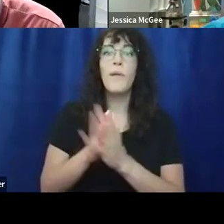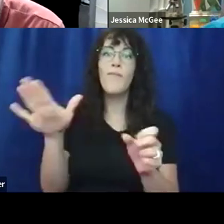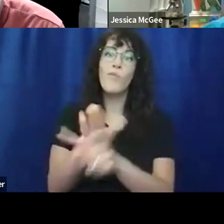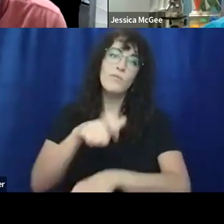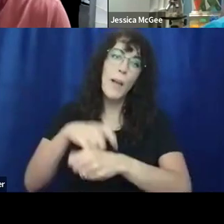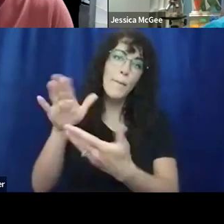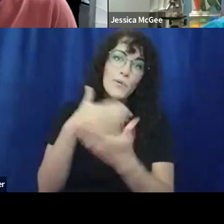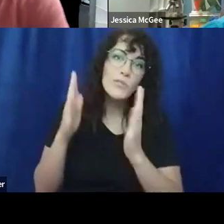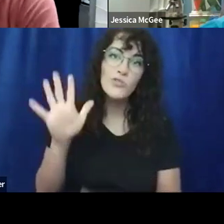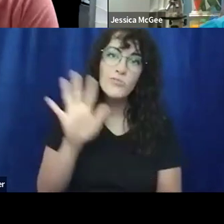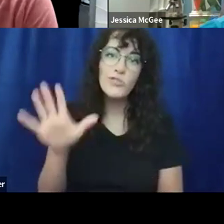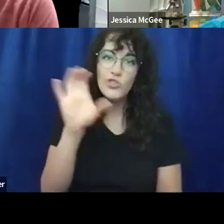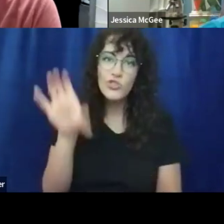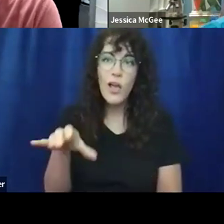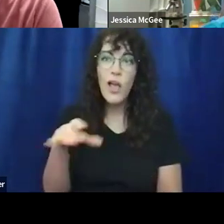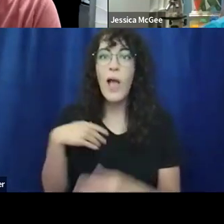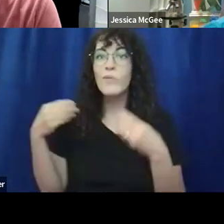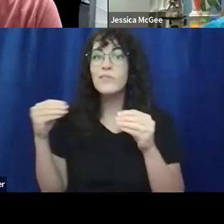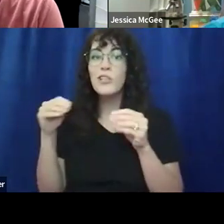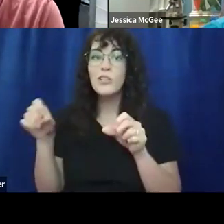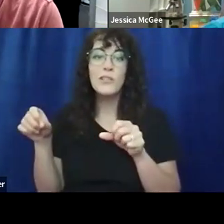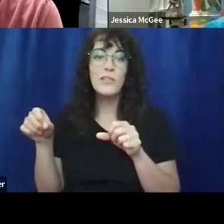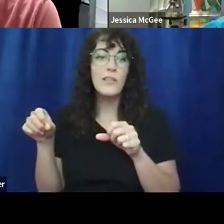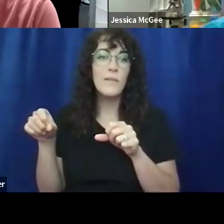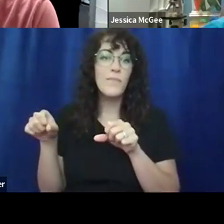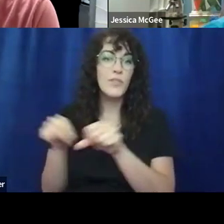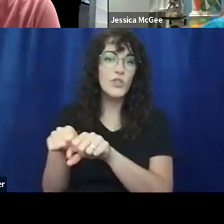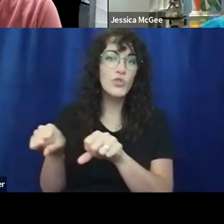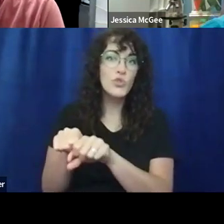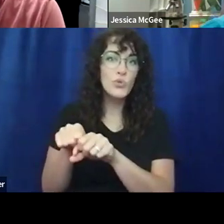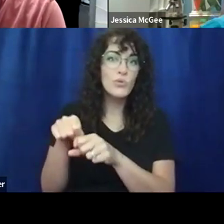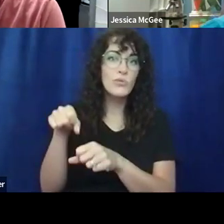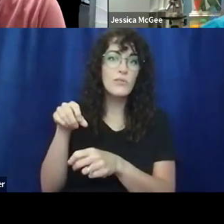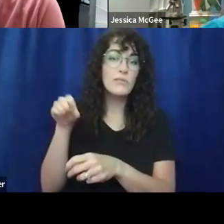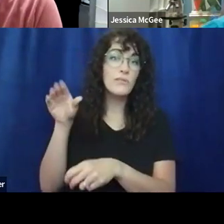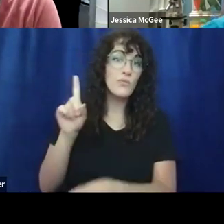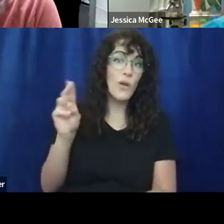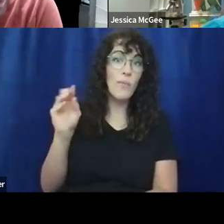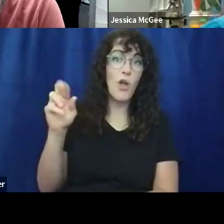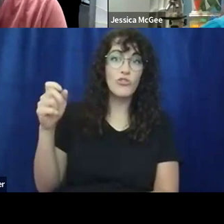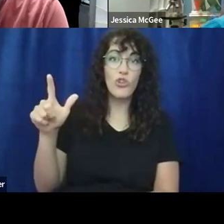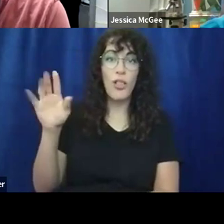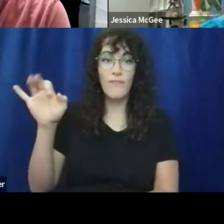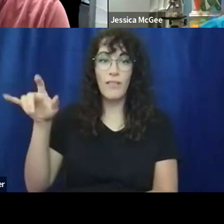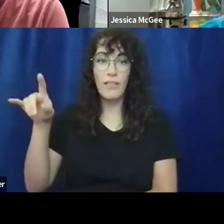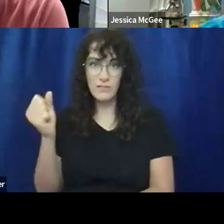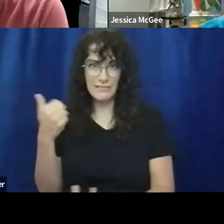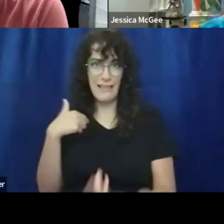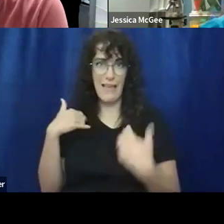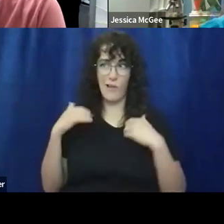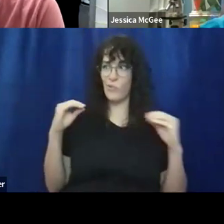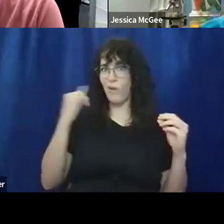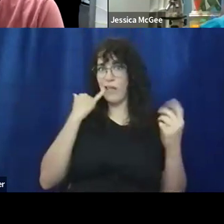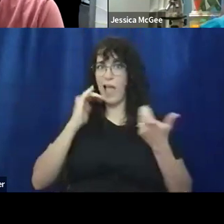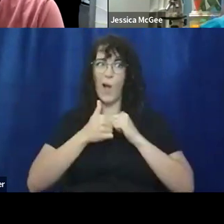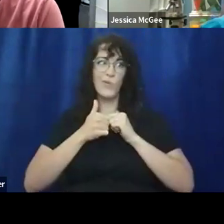in Chicago. I was selling them in shoes at Marshall Fields. I had literally no idea, um, how to build a music